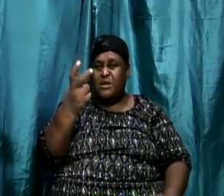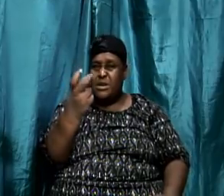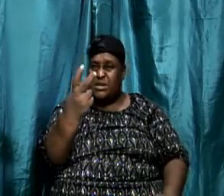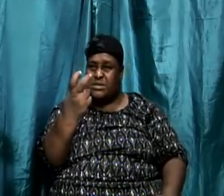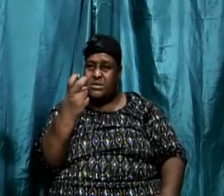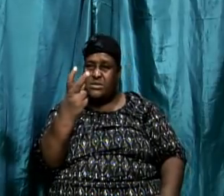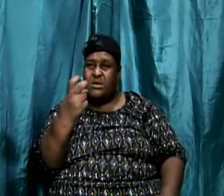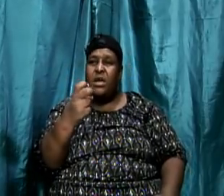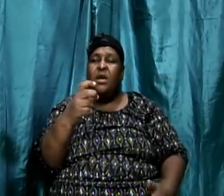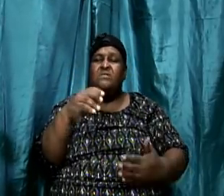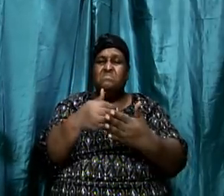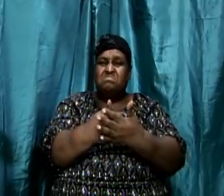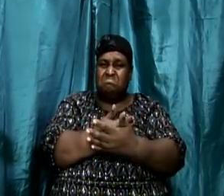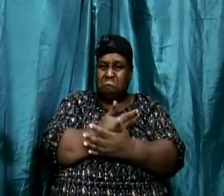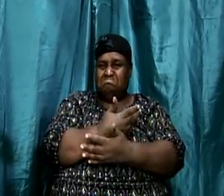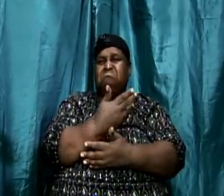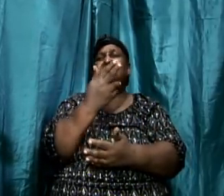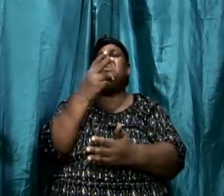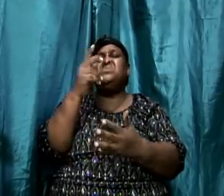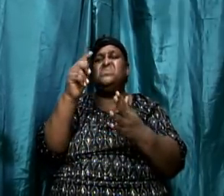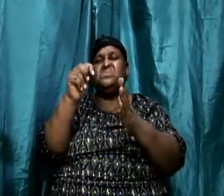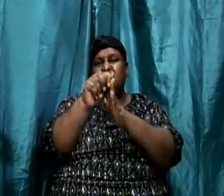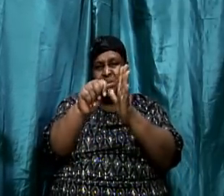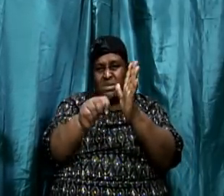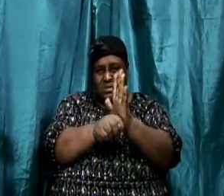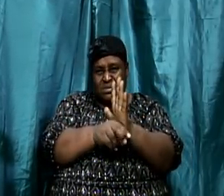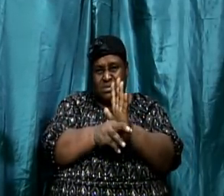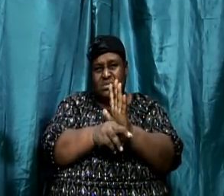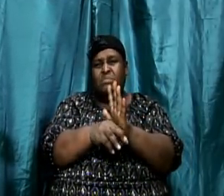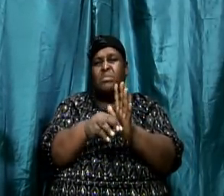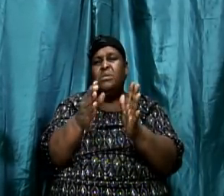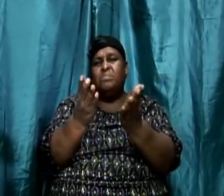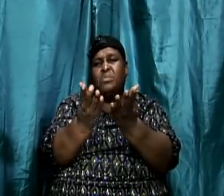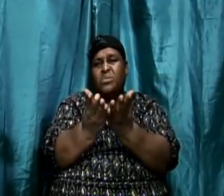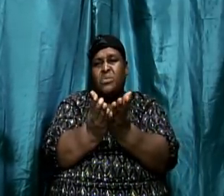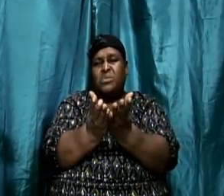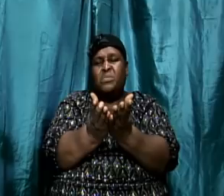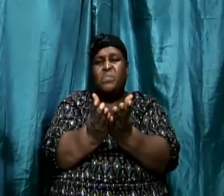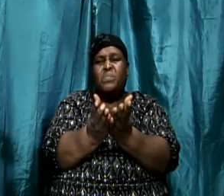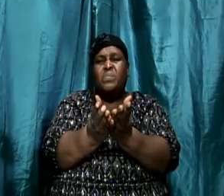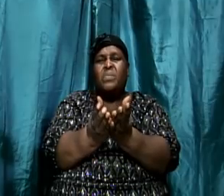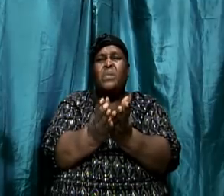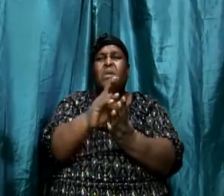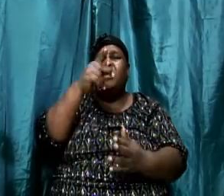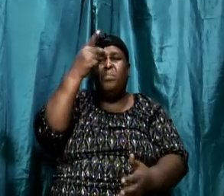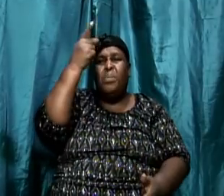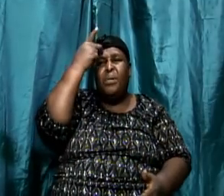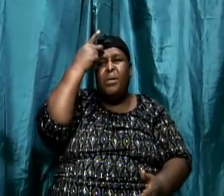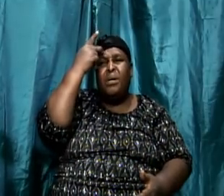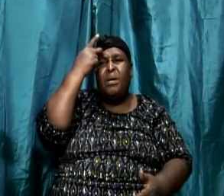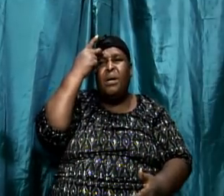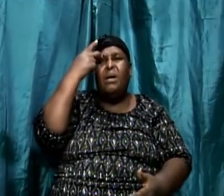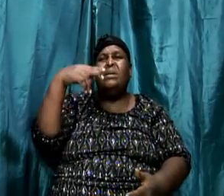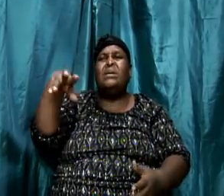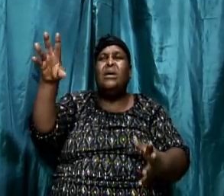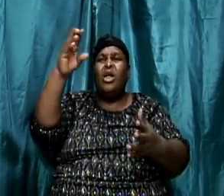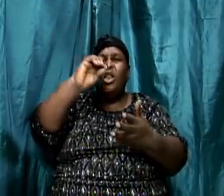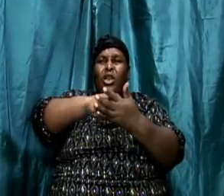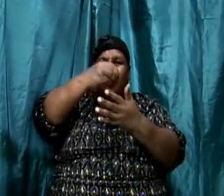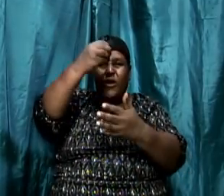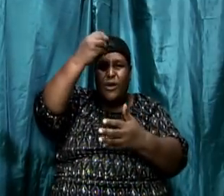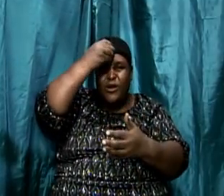was a Jew of the tribe of Benjamin. The Bible said he taught at the feet of Gamaliel. He was a Pharisee.